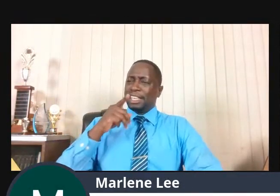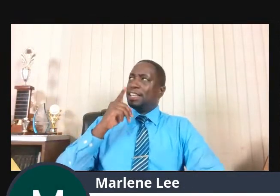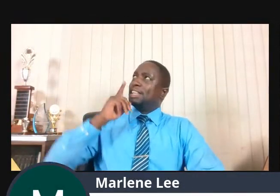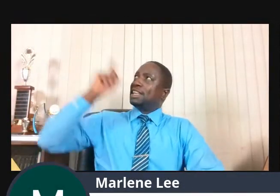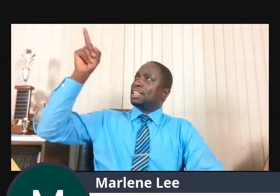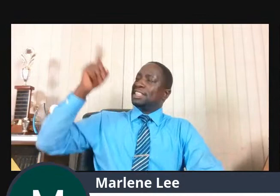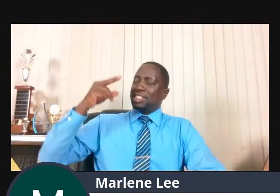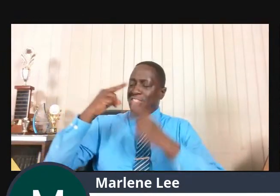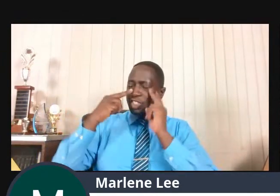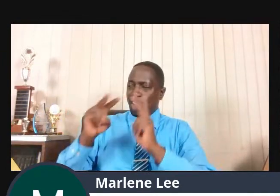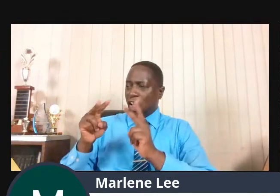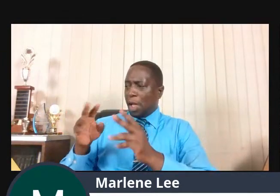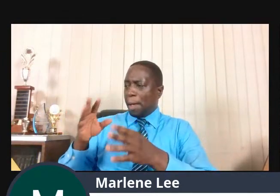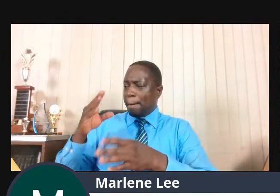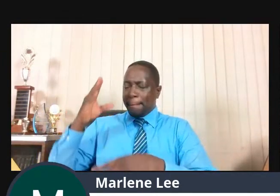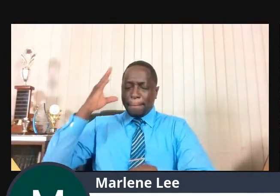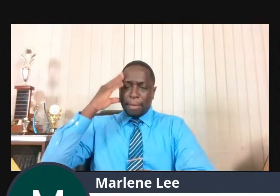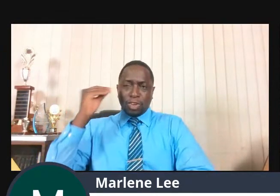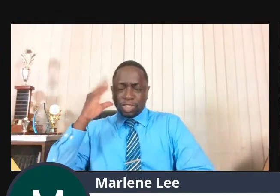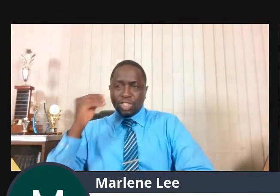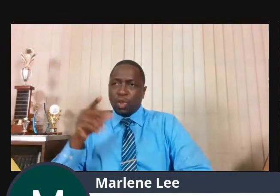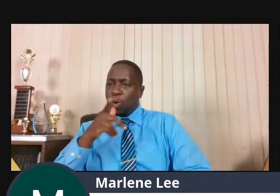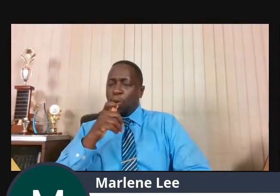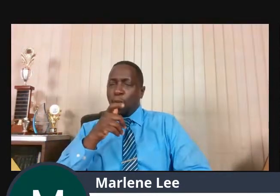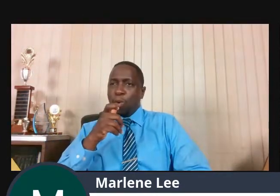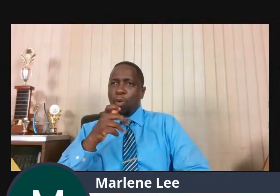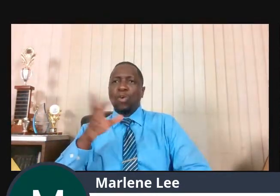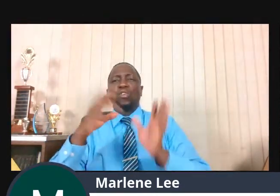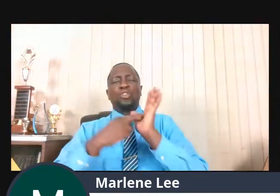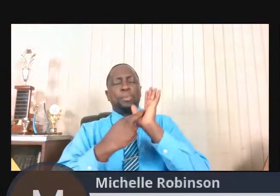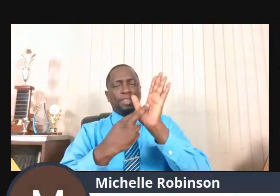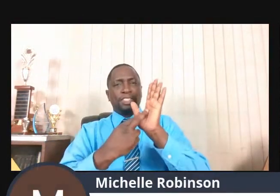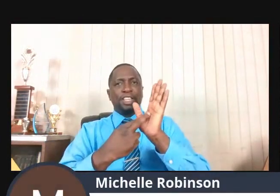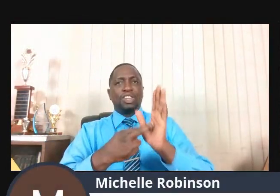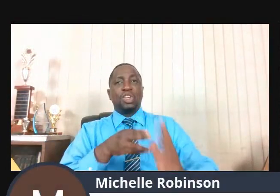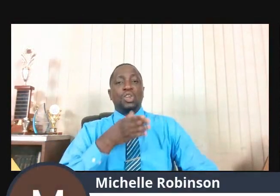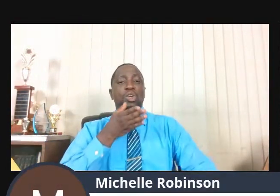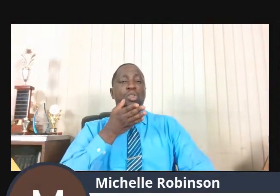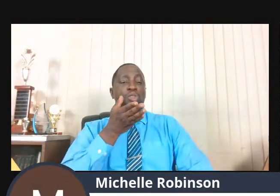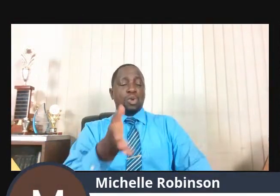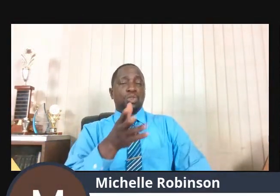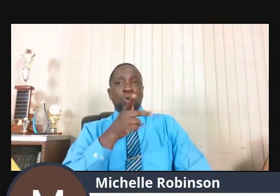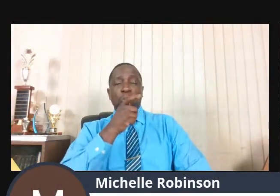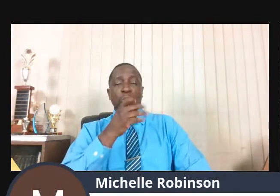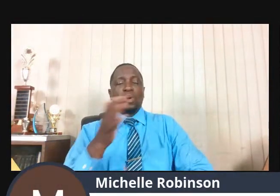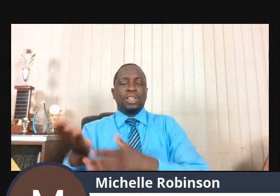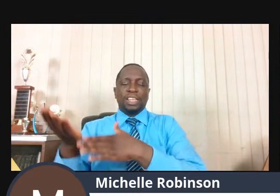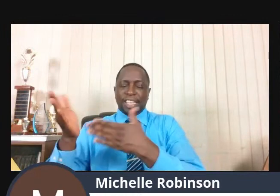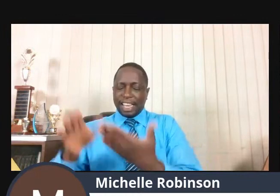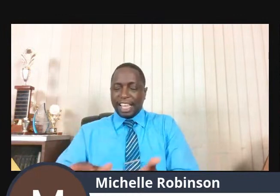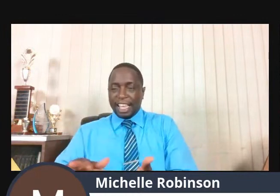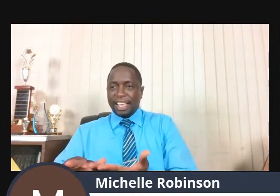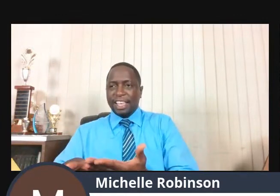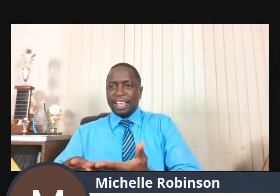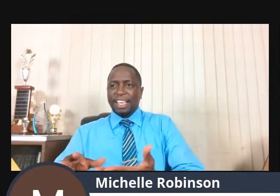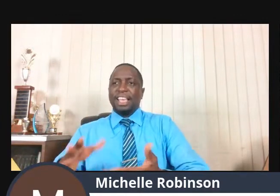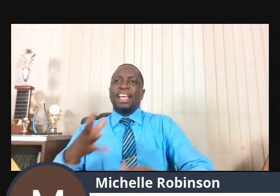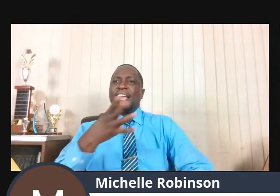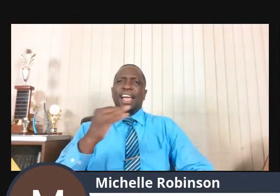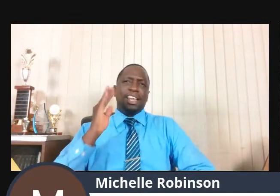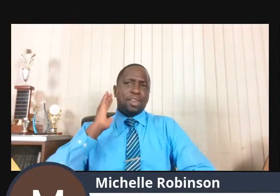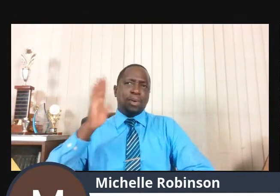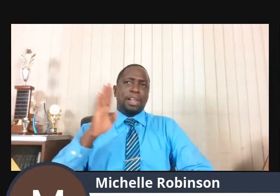Moses represents those who will die and those whom he must save. Moses